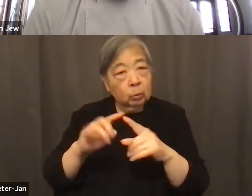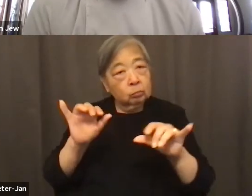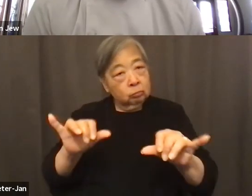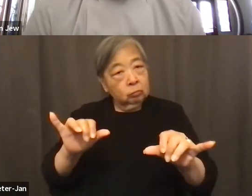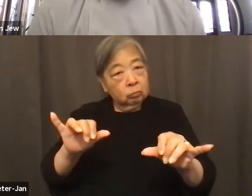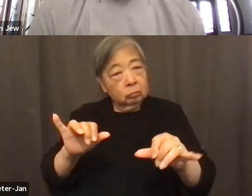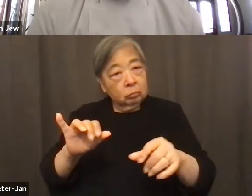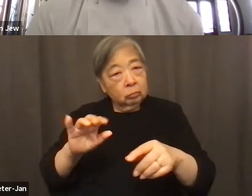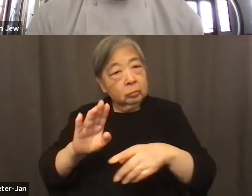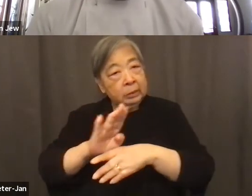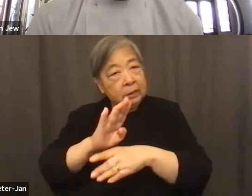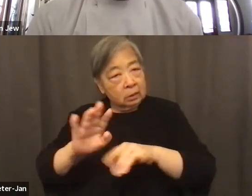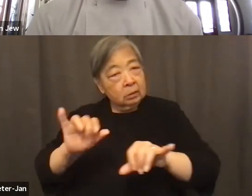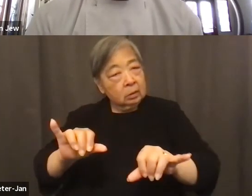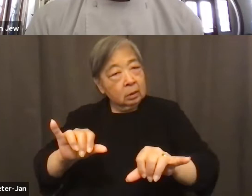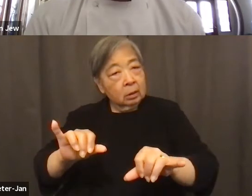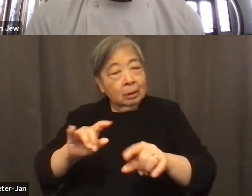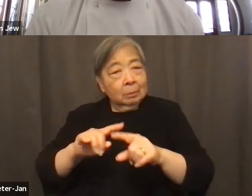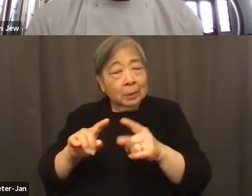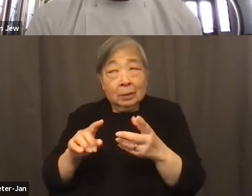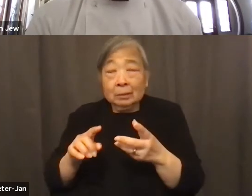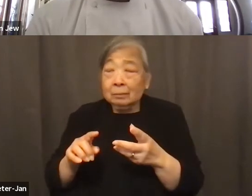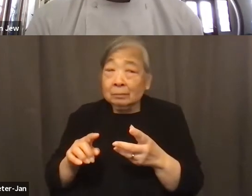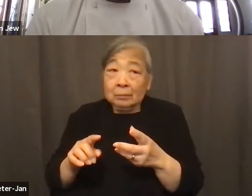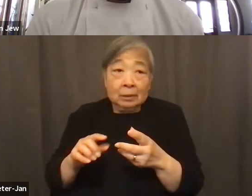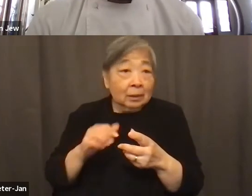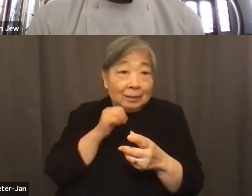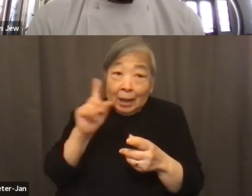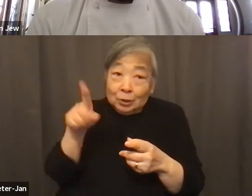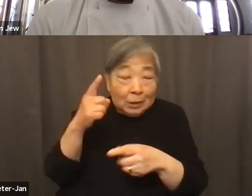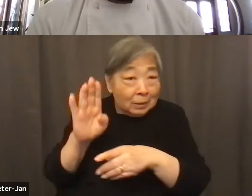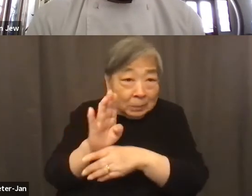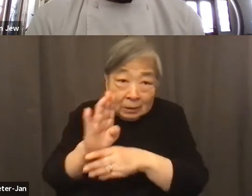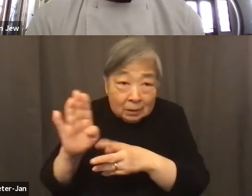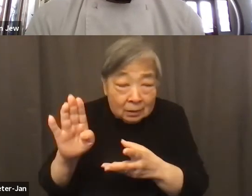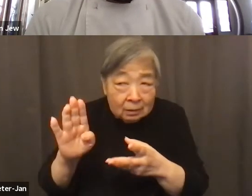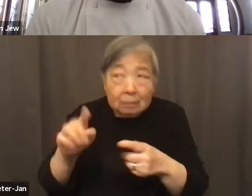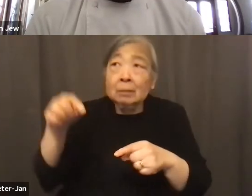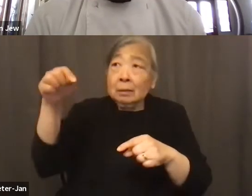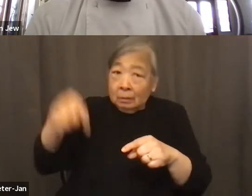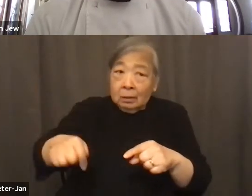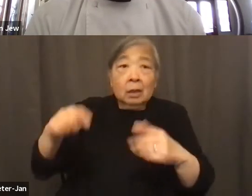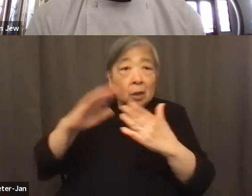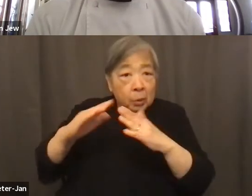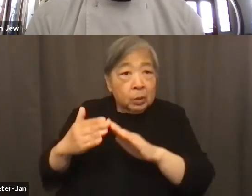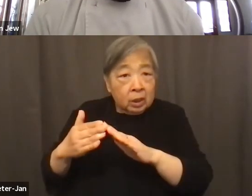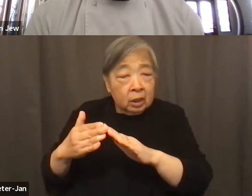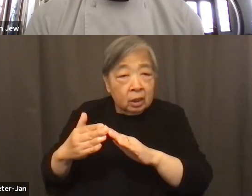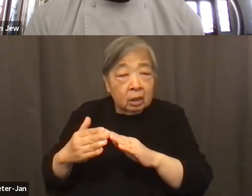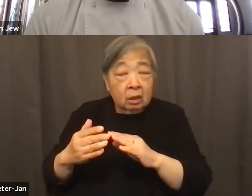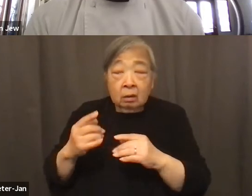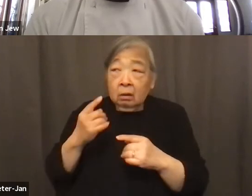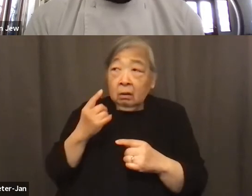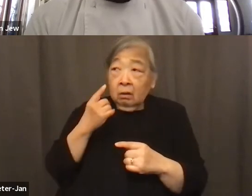But we also I mean, this is not just a business. It's not just a financial thing. It's a community. This is like for us to